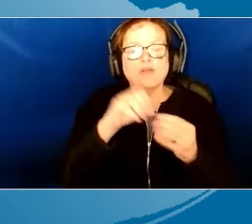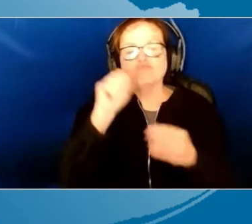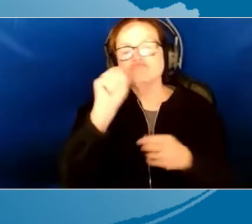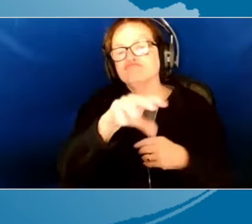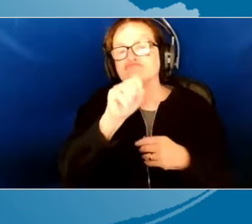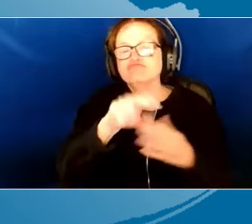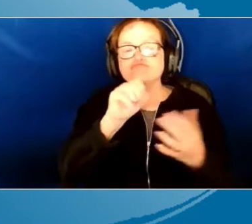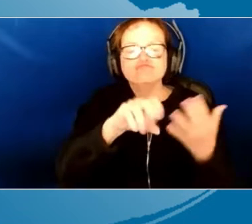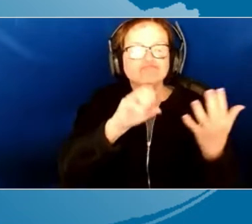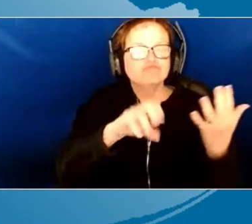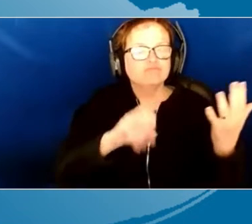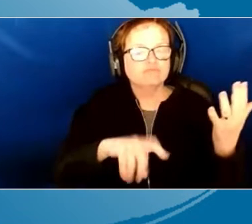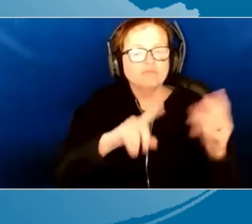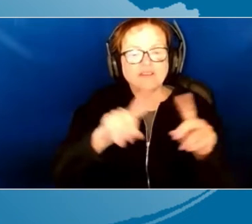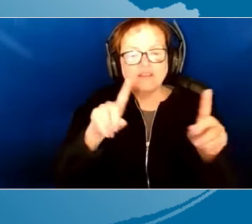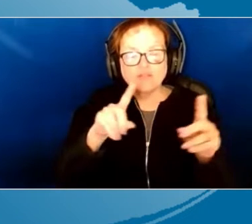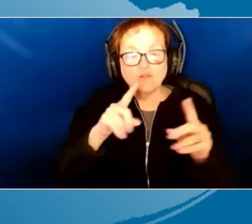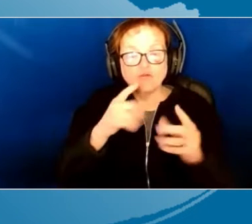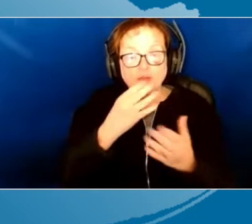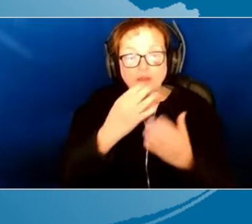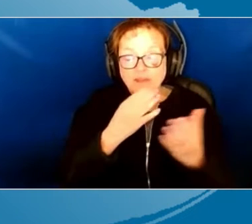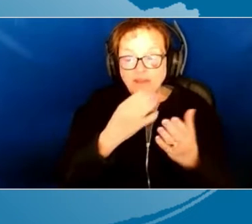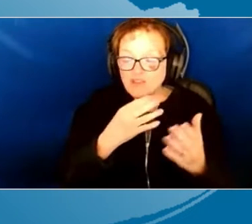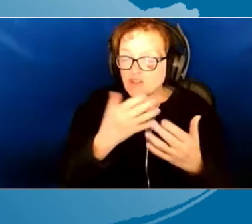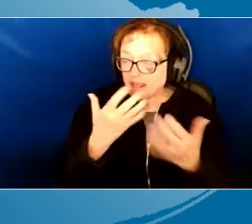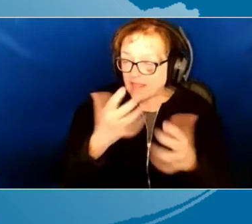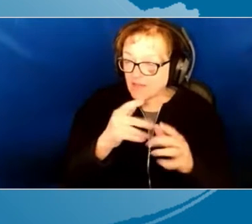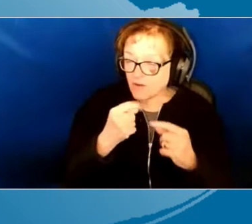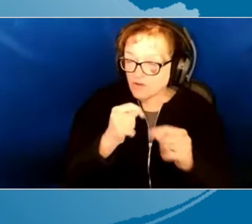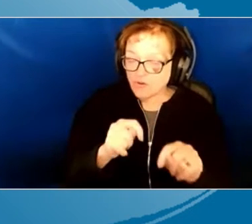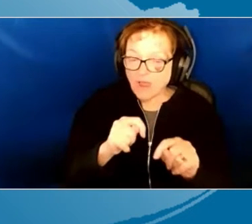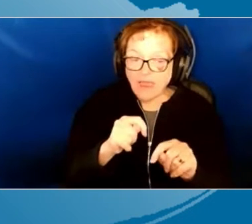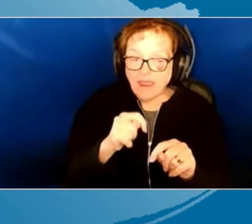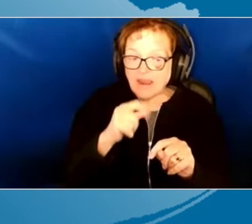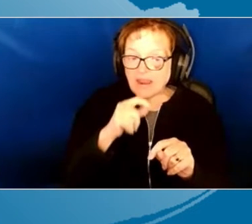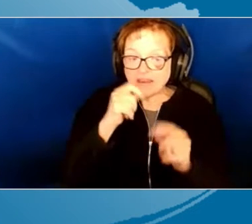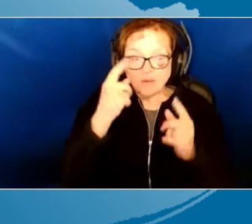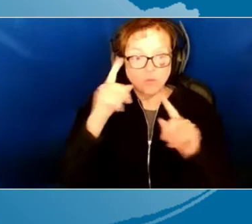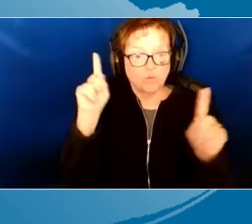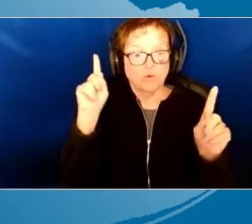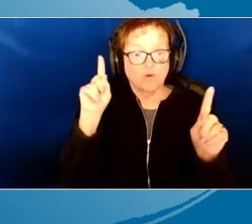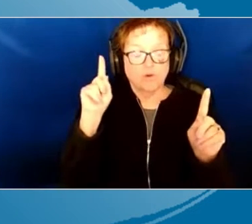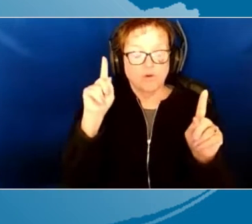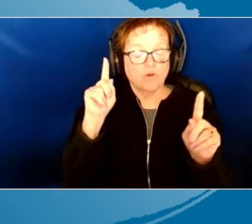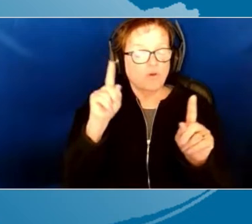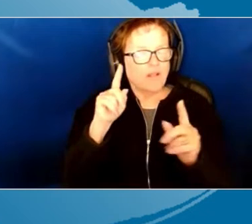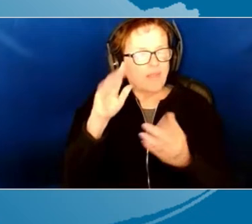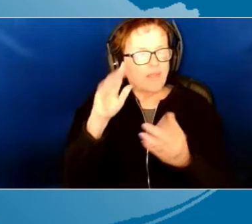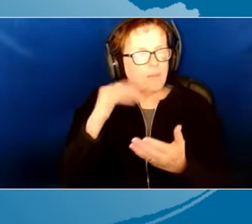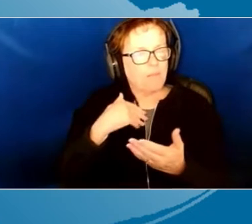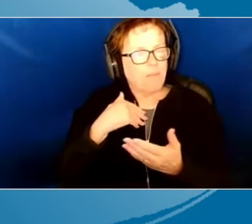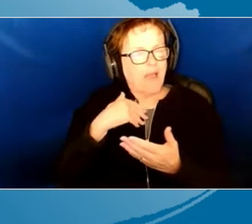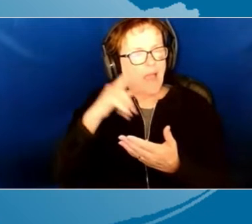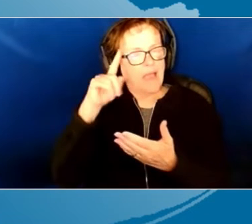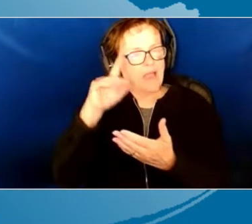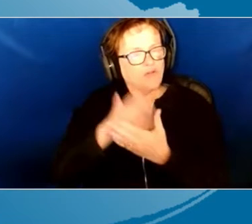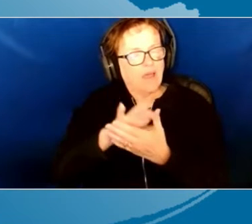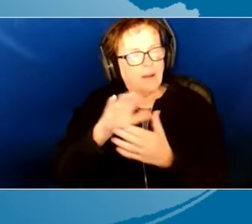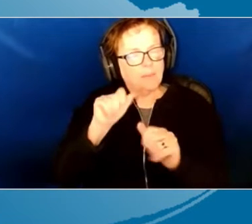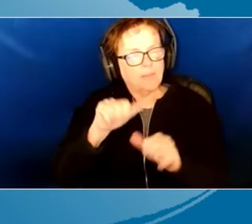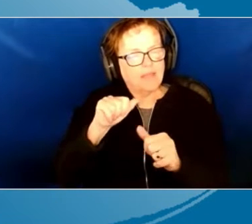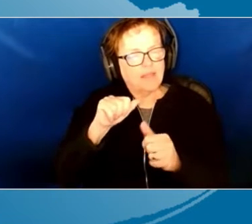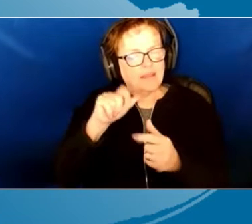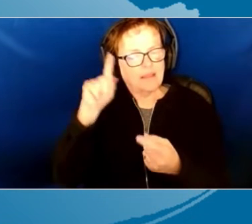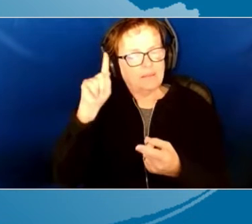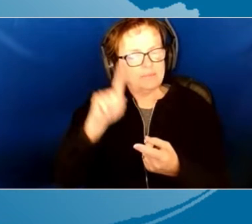have and they've tried some of those and they know it didn't work, that diminishes my credibility. So I'm going to ask. I want to find out what